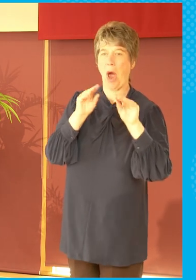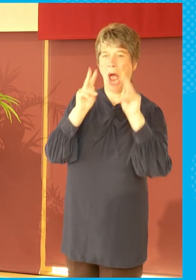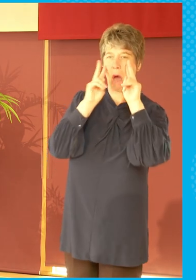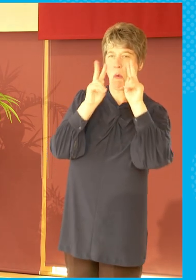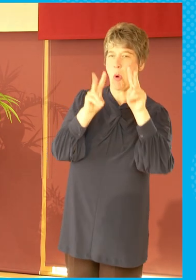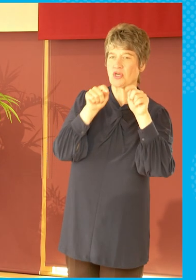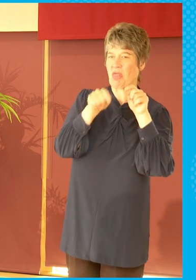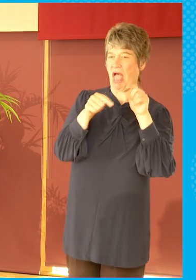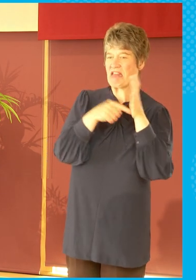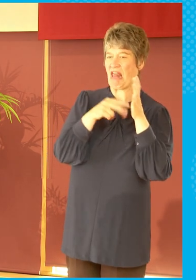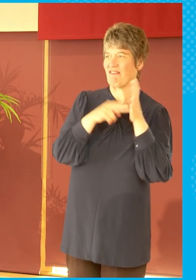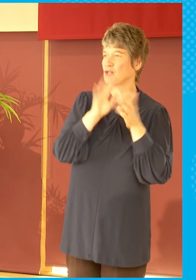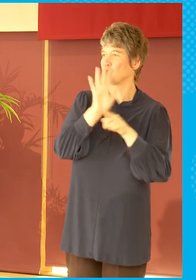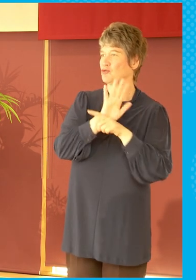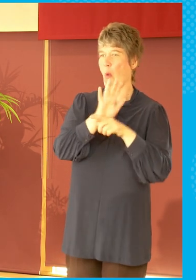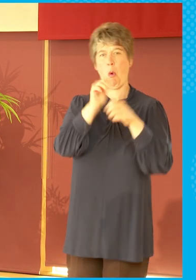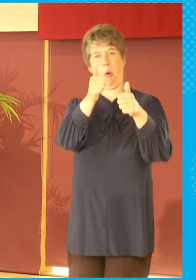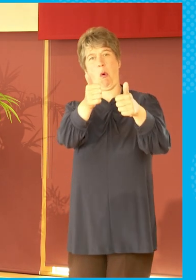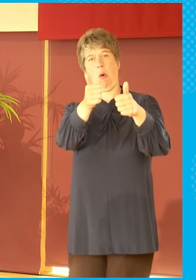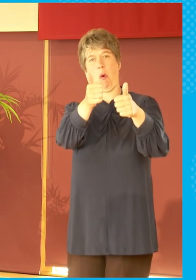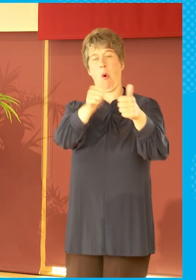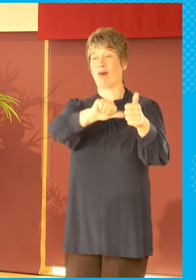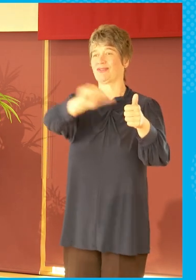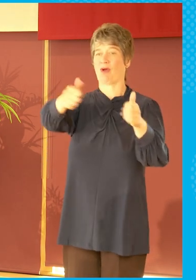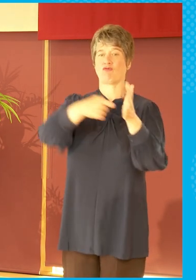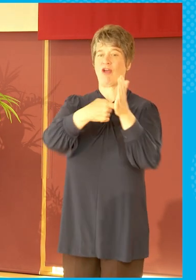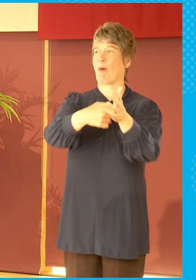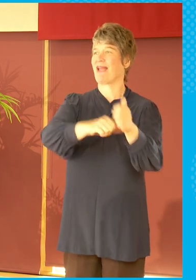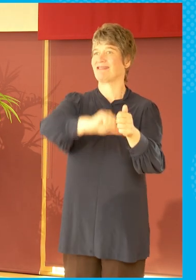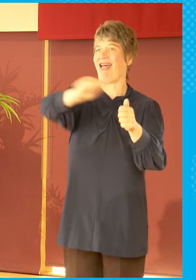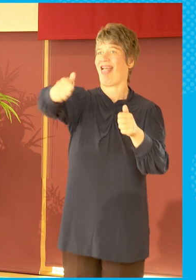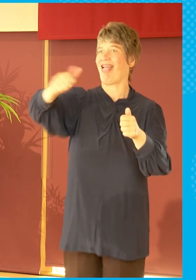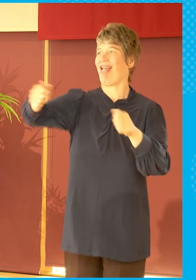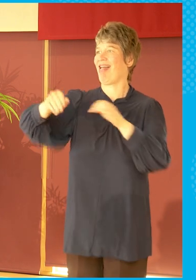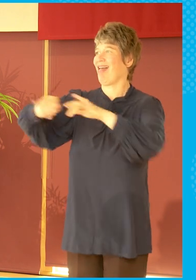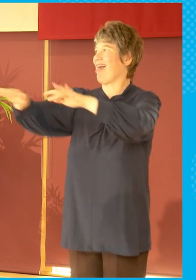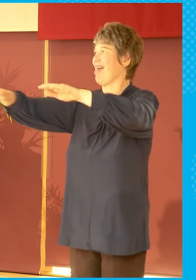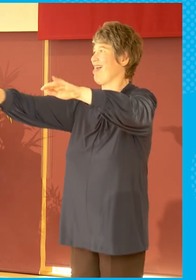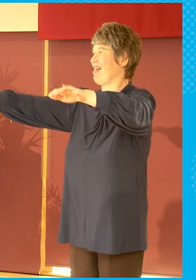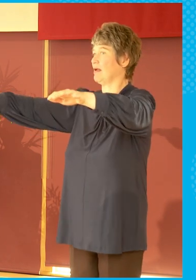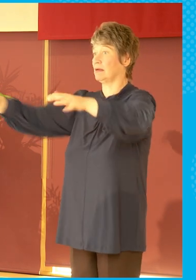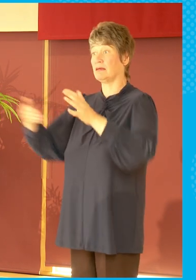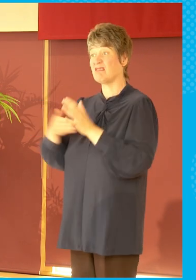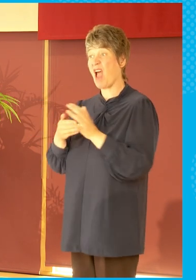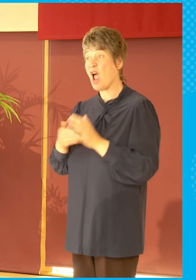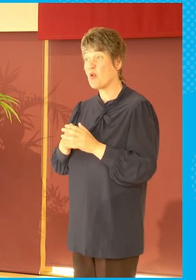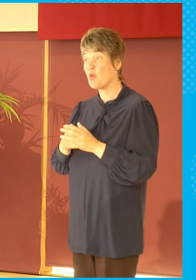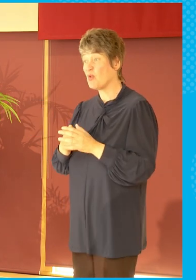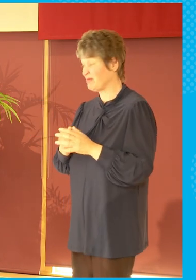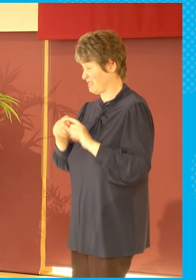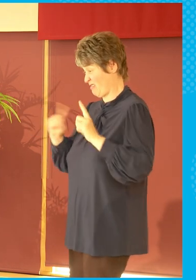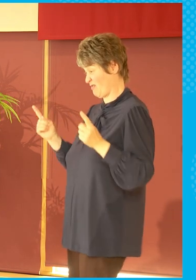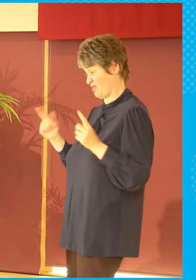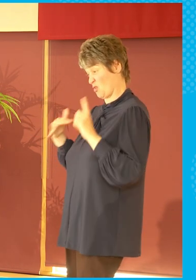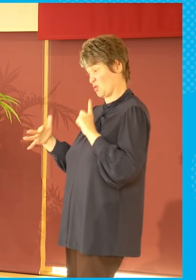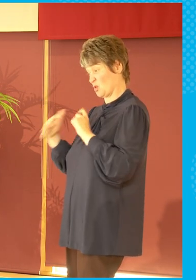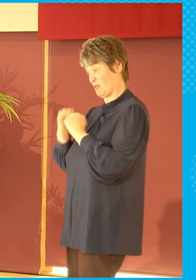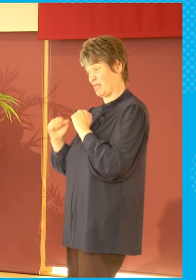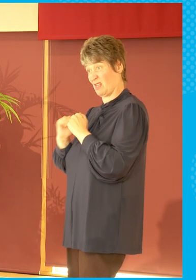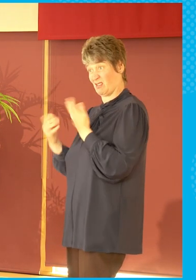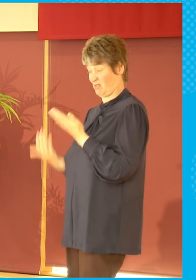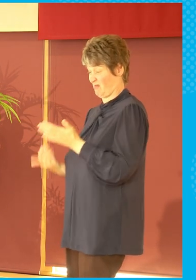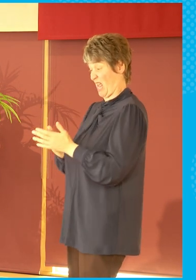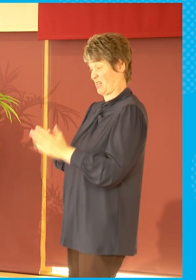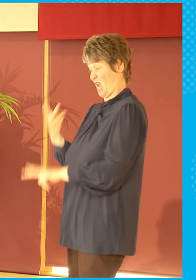and X amount of thousands or millions of people are looking at it. So there's positive and negatives there. Thank you very much. Yeah,